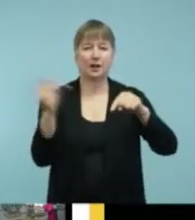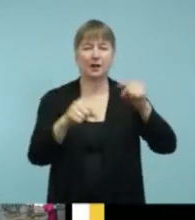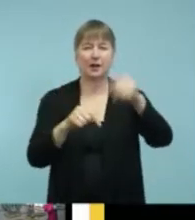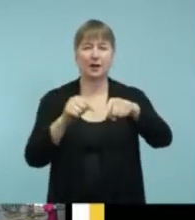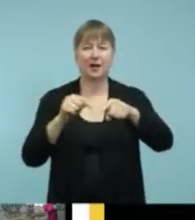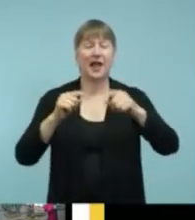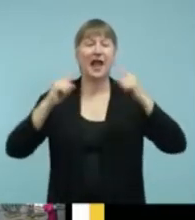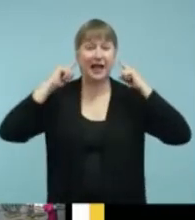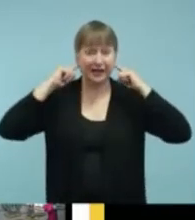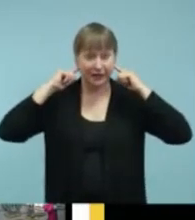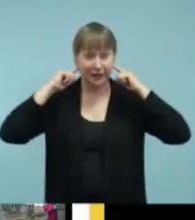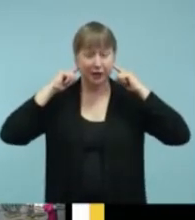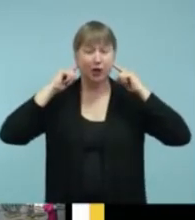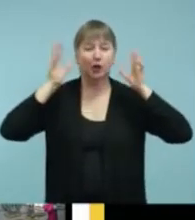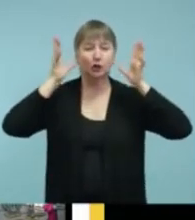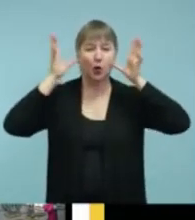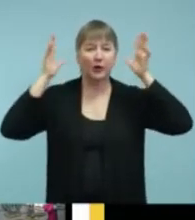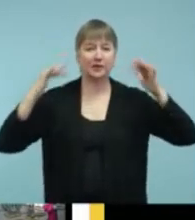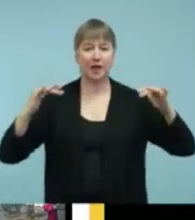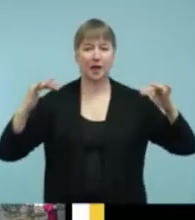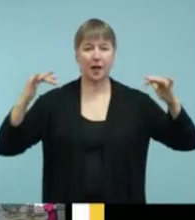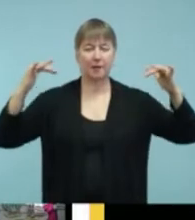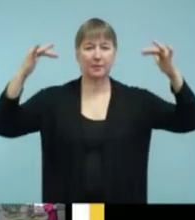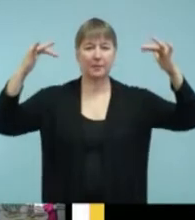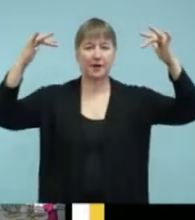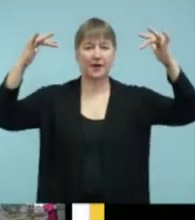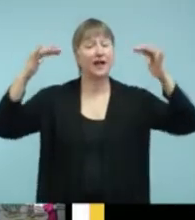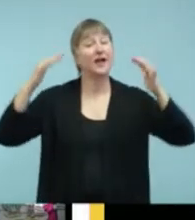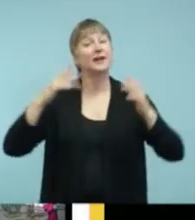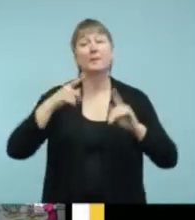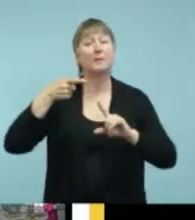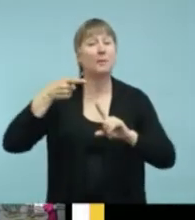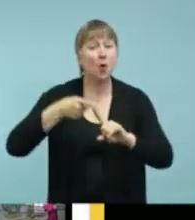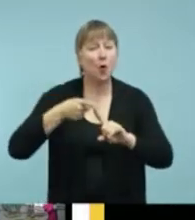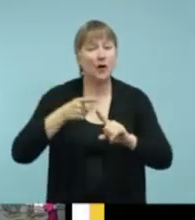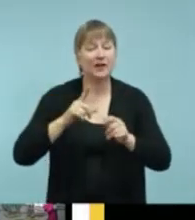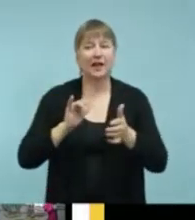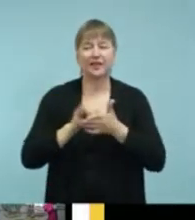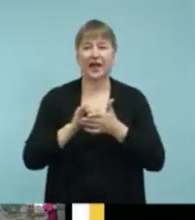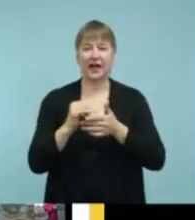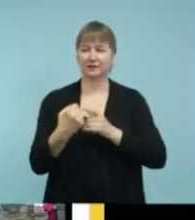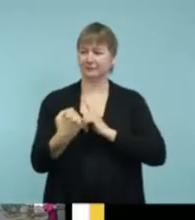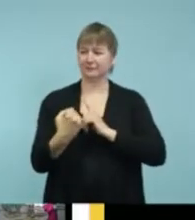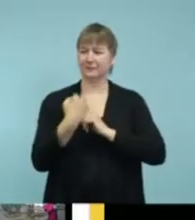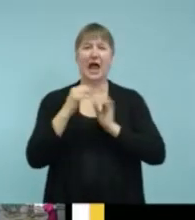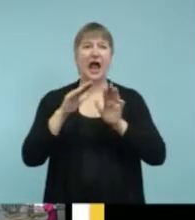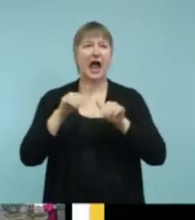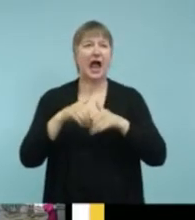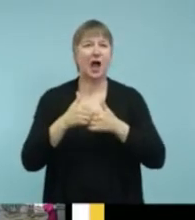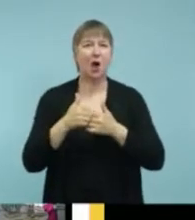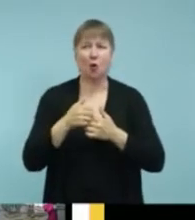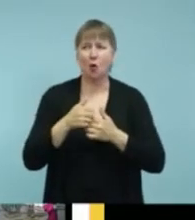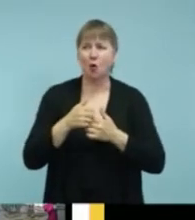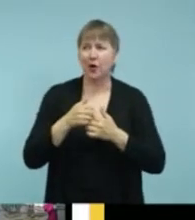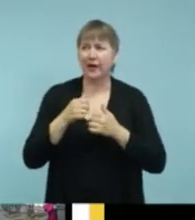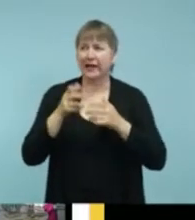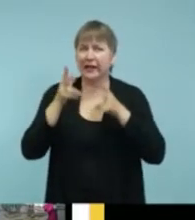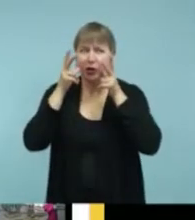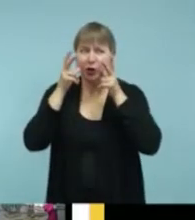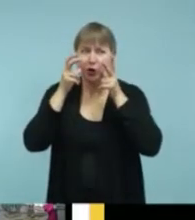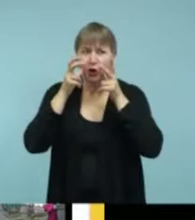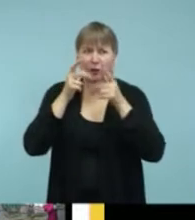more noise. So it's a simulation of how hard it is to hear and quiet versus noise. Um,